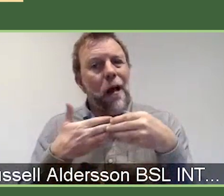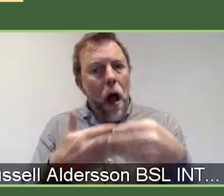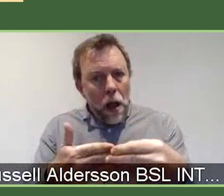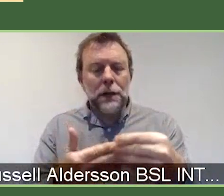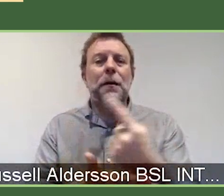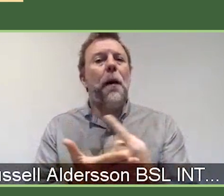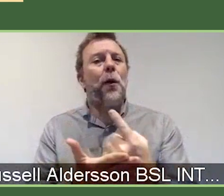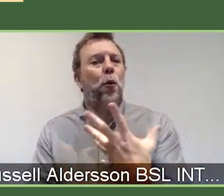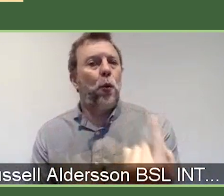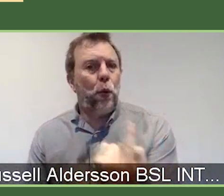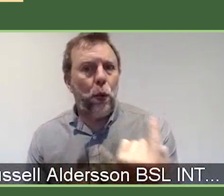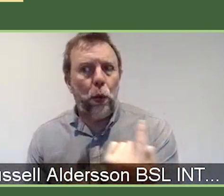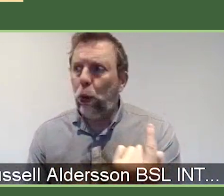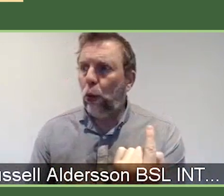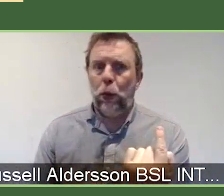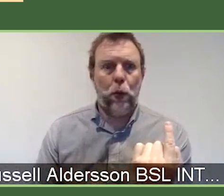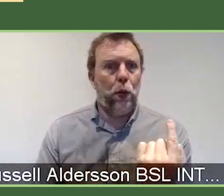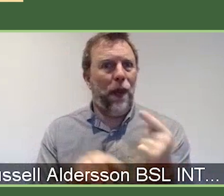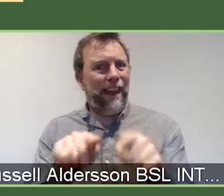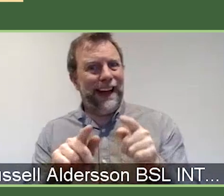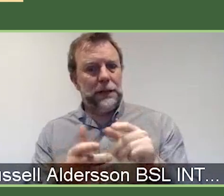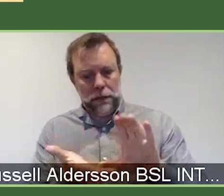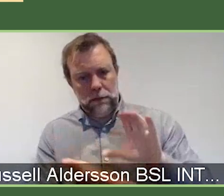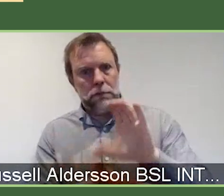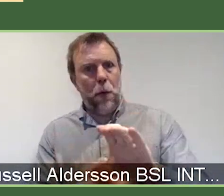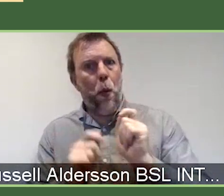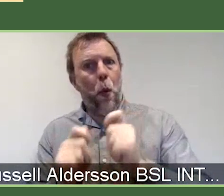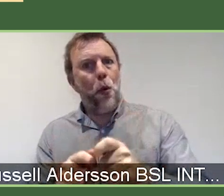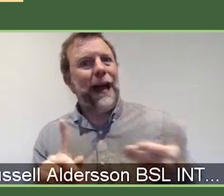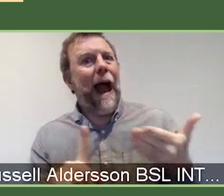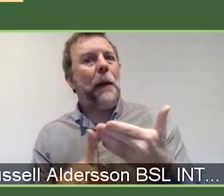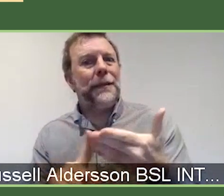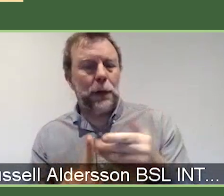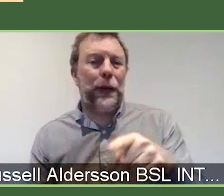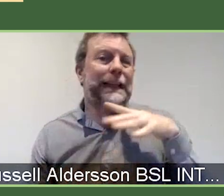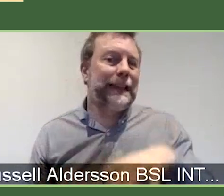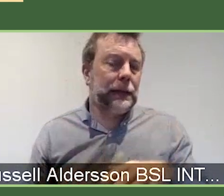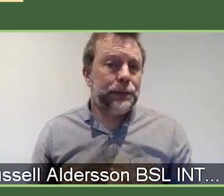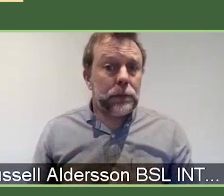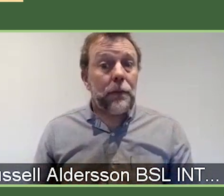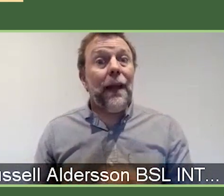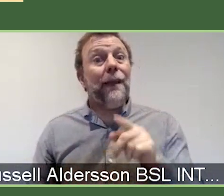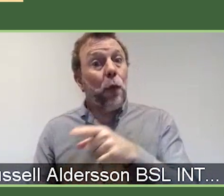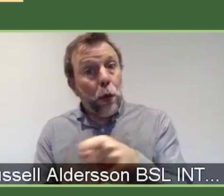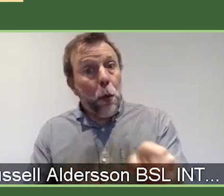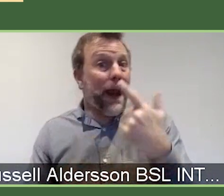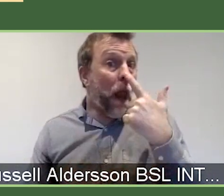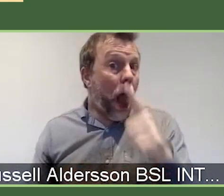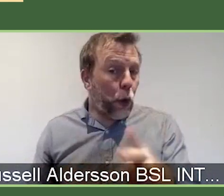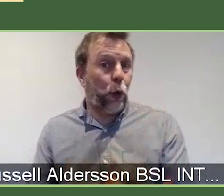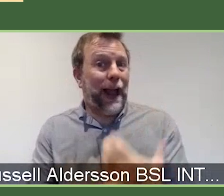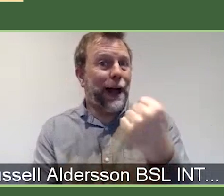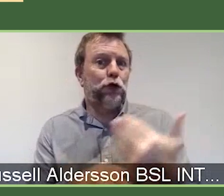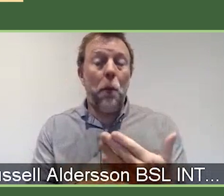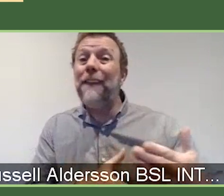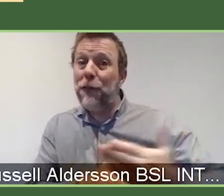these awards are aimed at. If you have been lucky enough to get a position, first of all, well